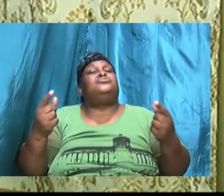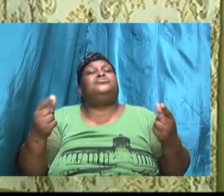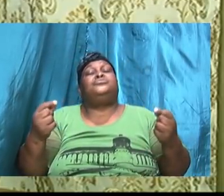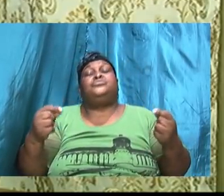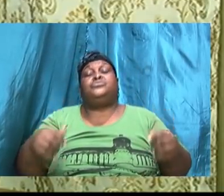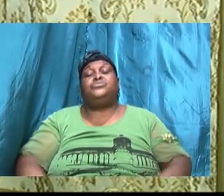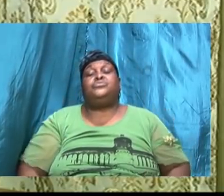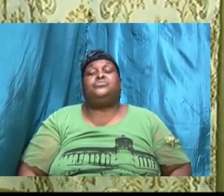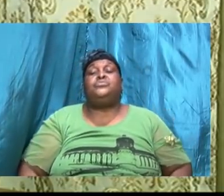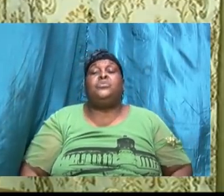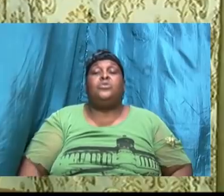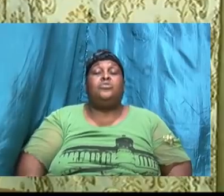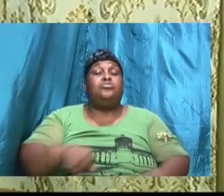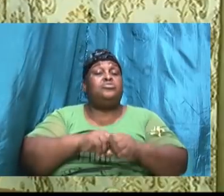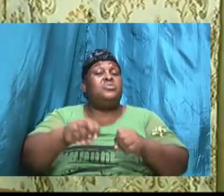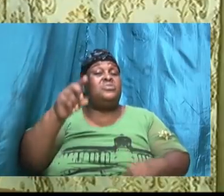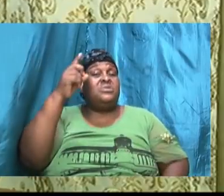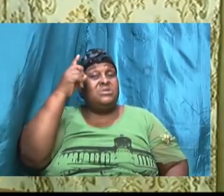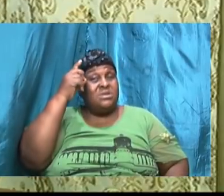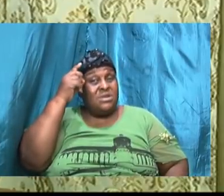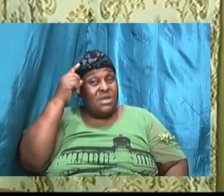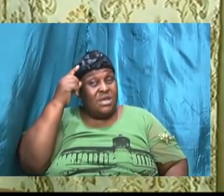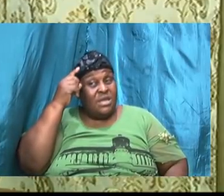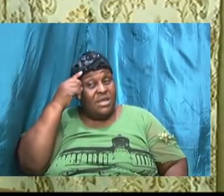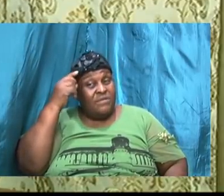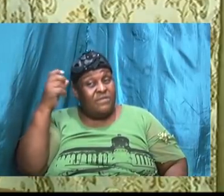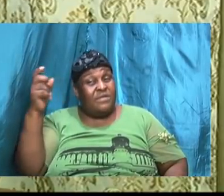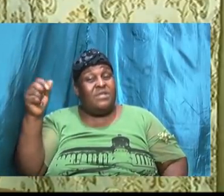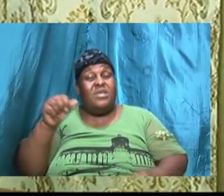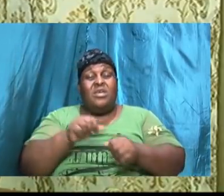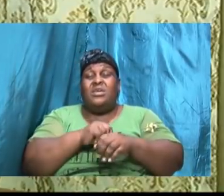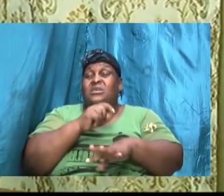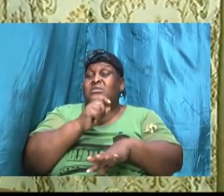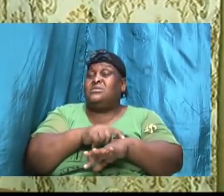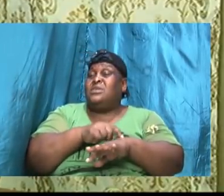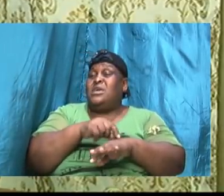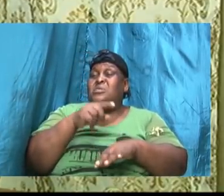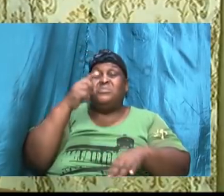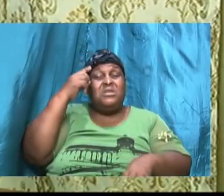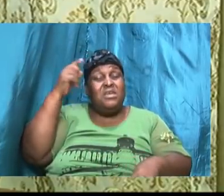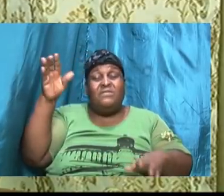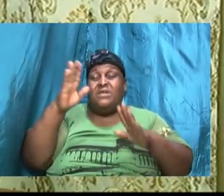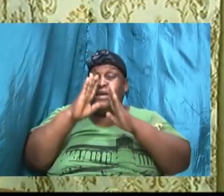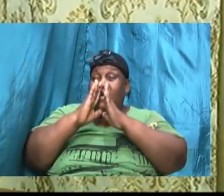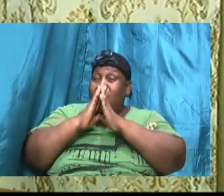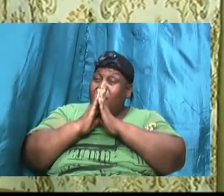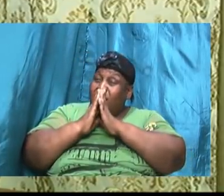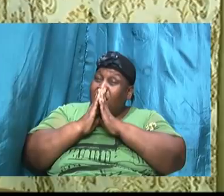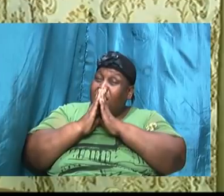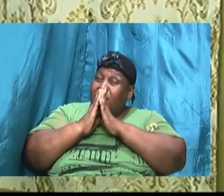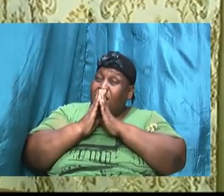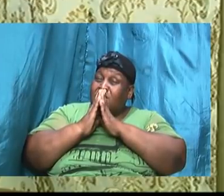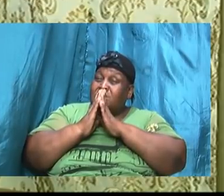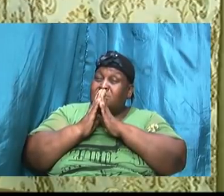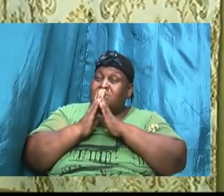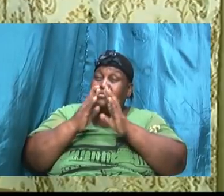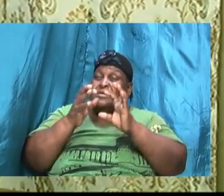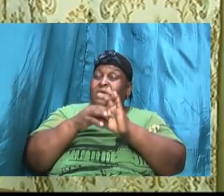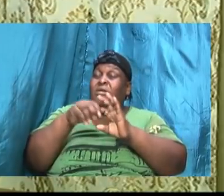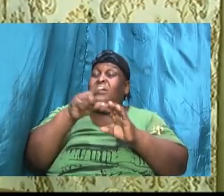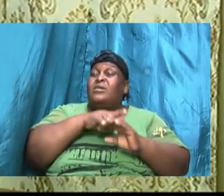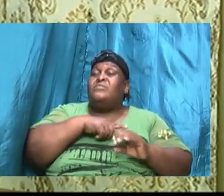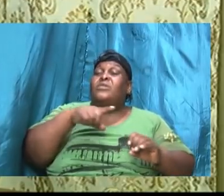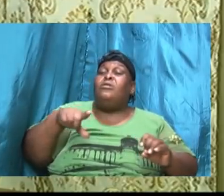so David each time he inquired of the Lord the Lord graciously gave him a